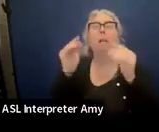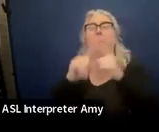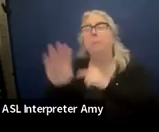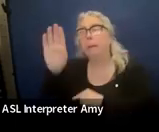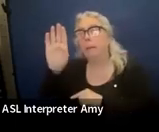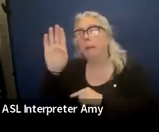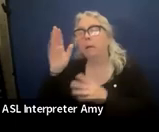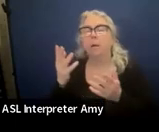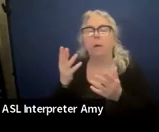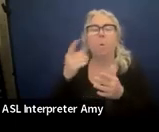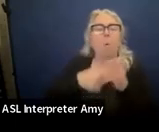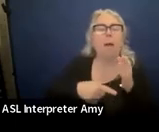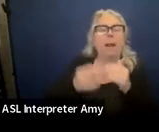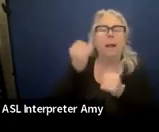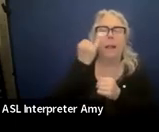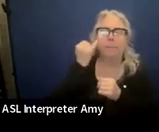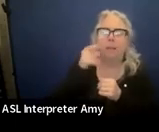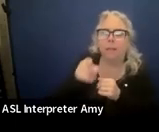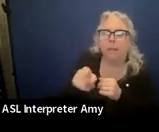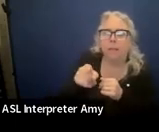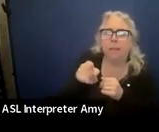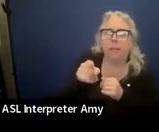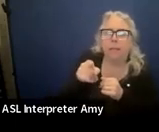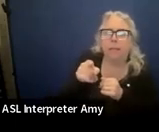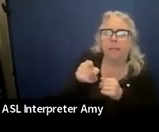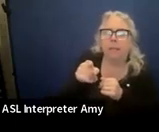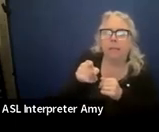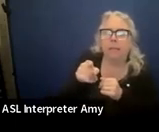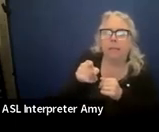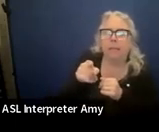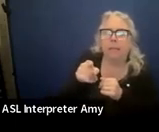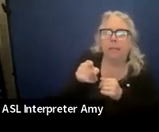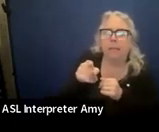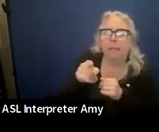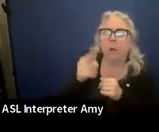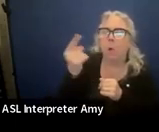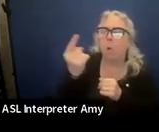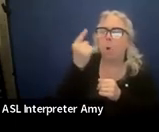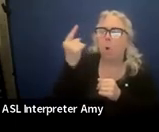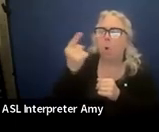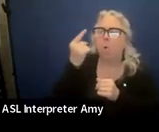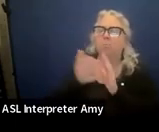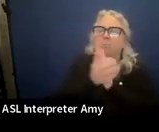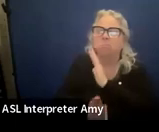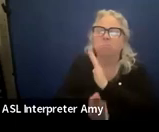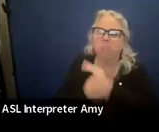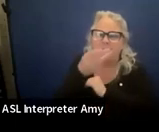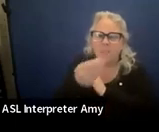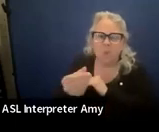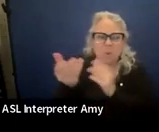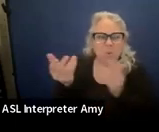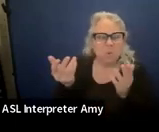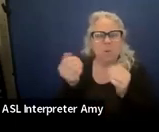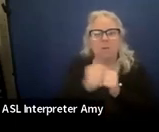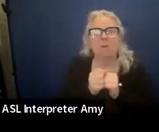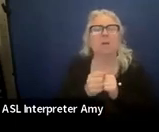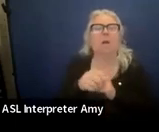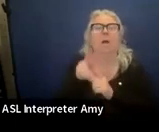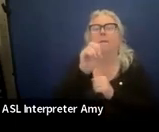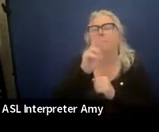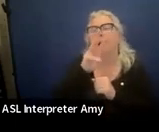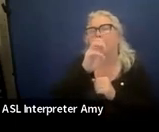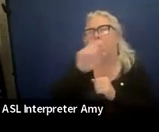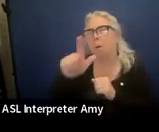he only masters a couple of these? What if he only masters vowel sounds and